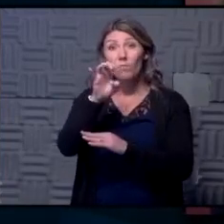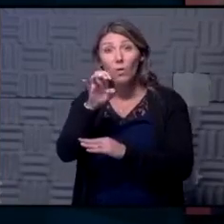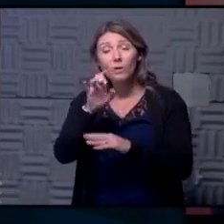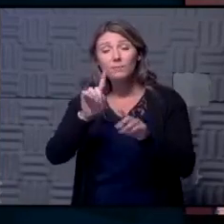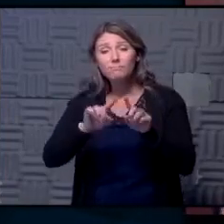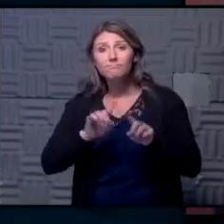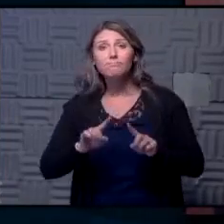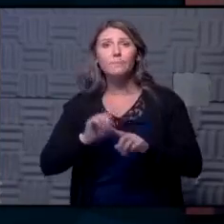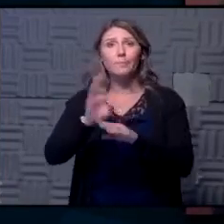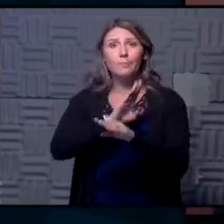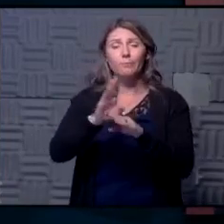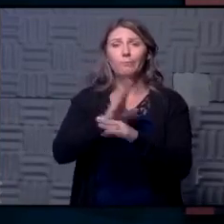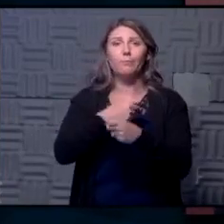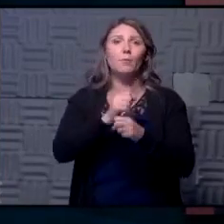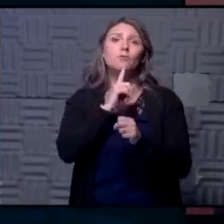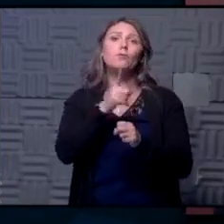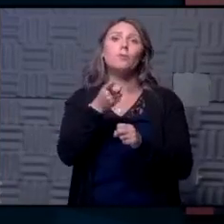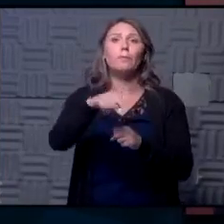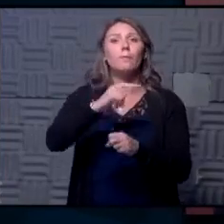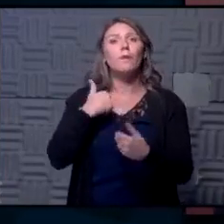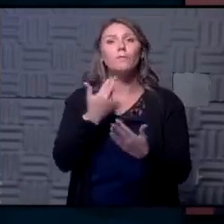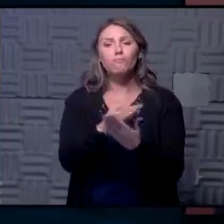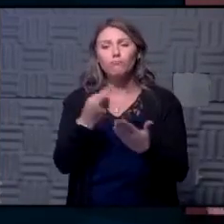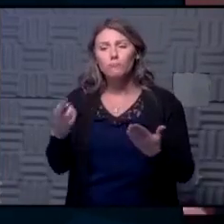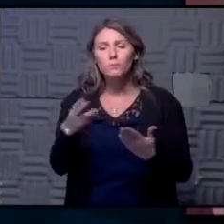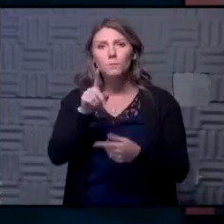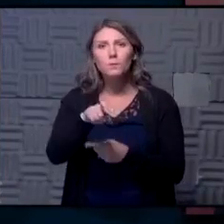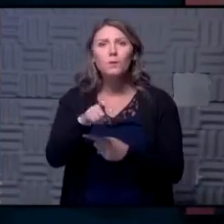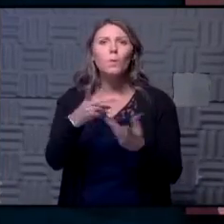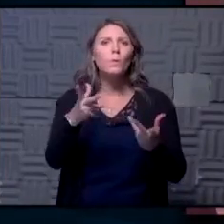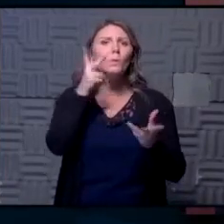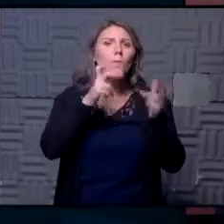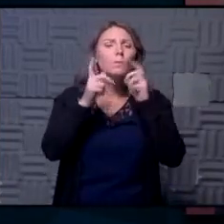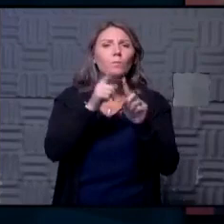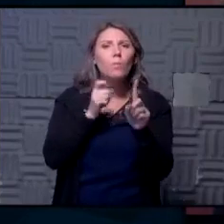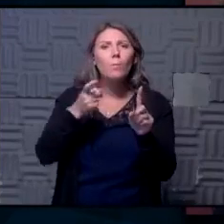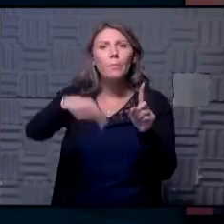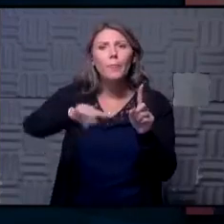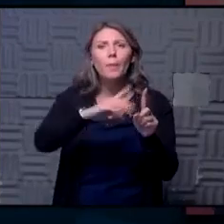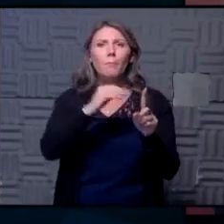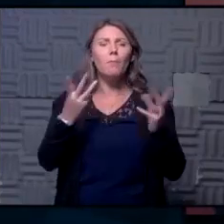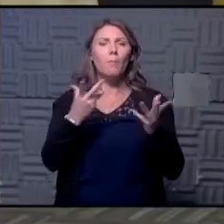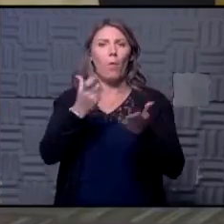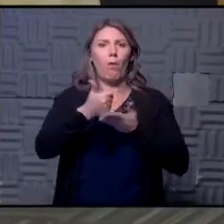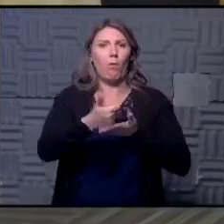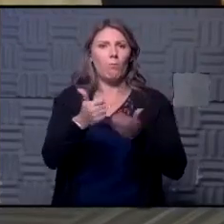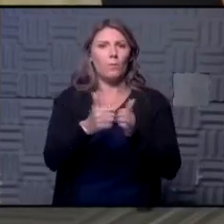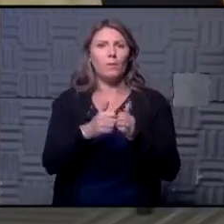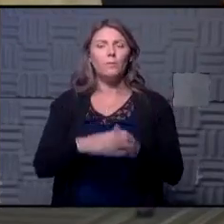businesses making sure they have the resources they need um what are you hearing from them what are you helping them out with